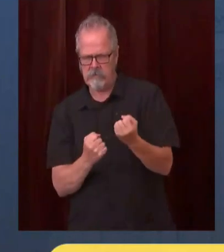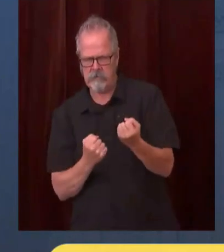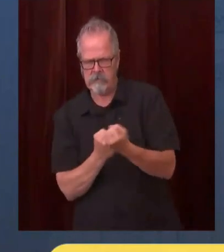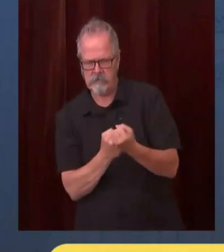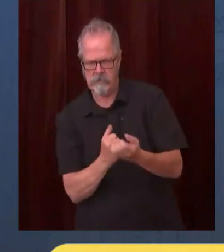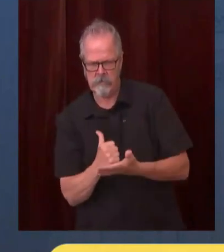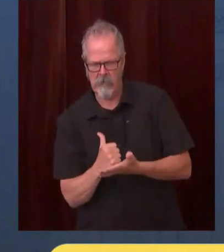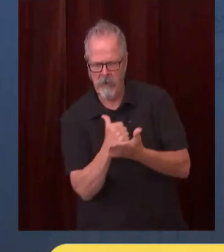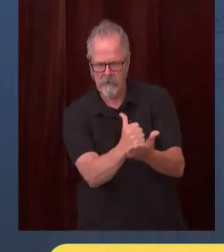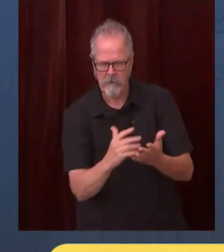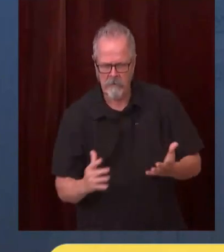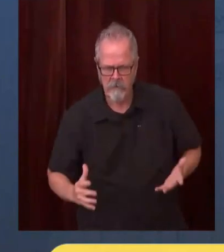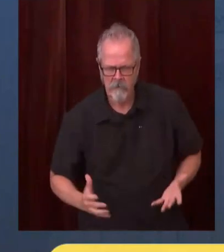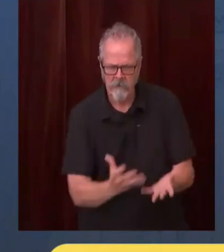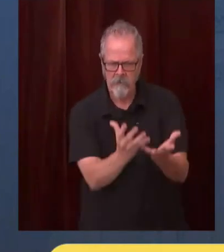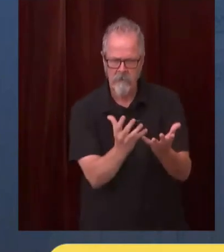need to put pedal to the metal against this pandemic